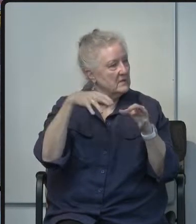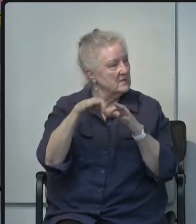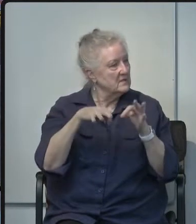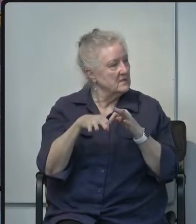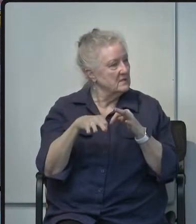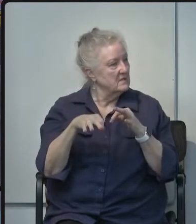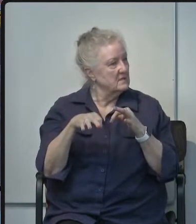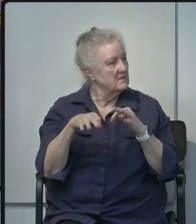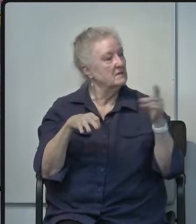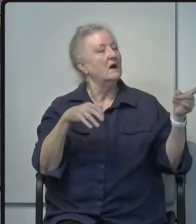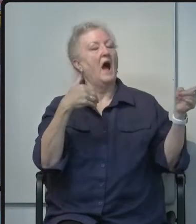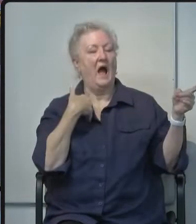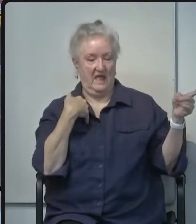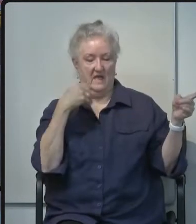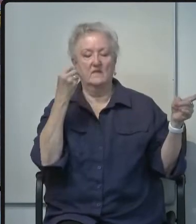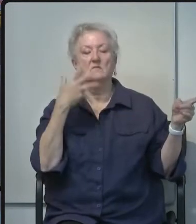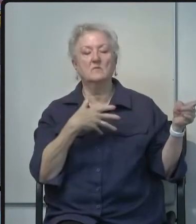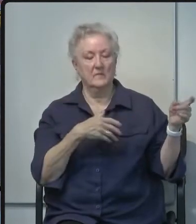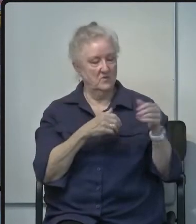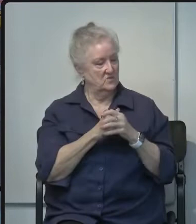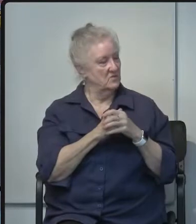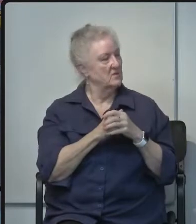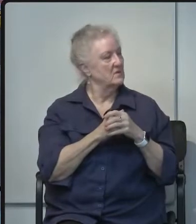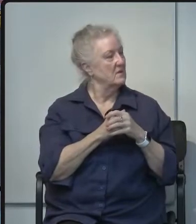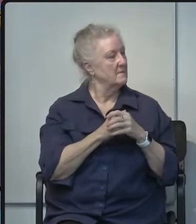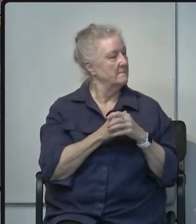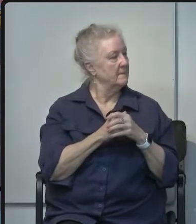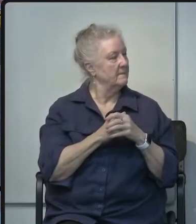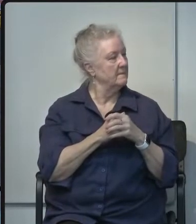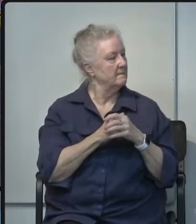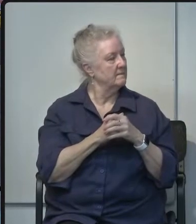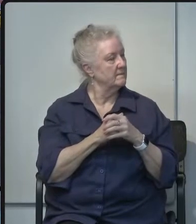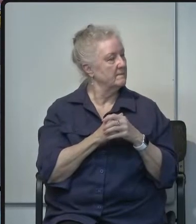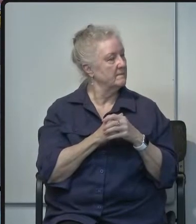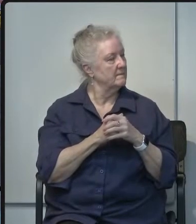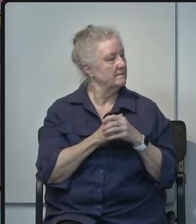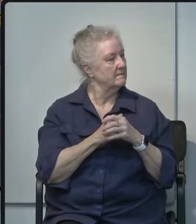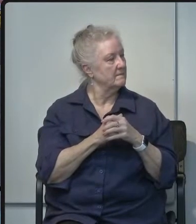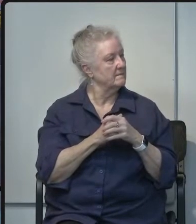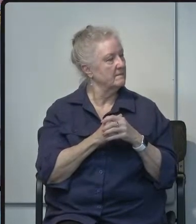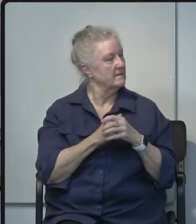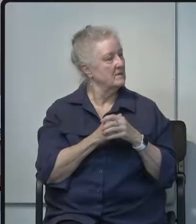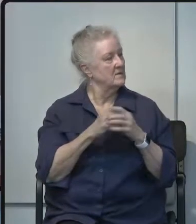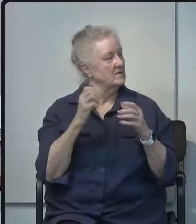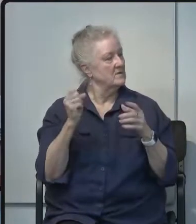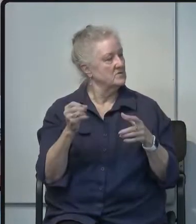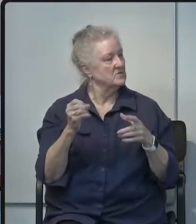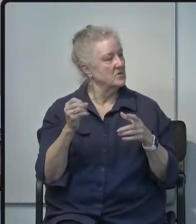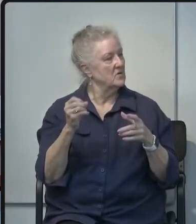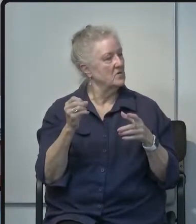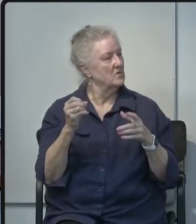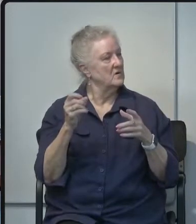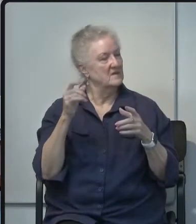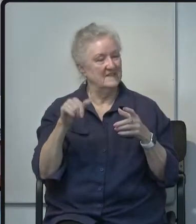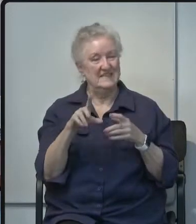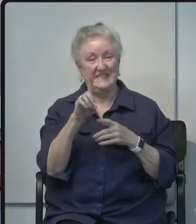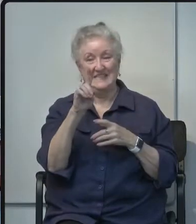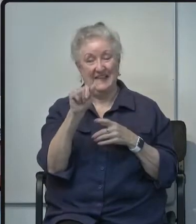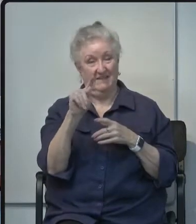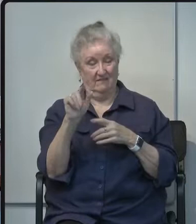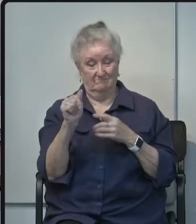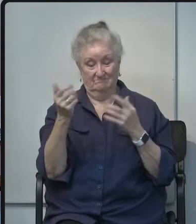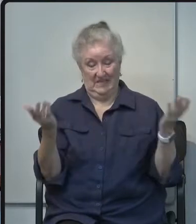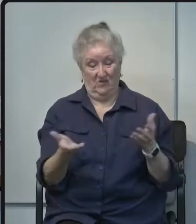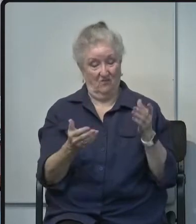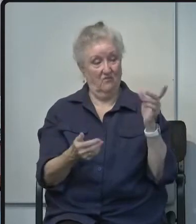have i have that information so this is data as